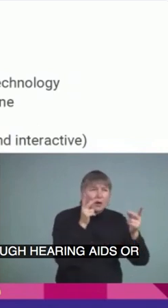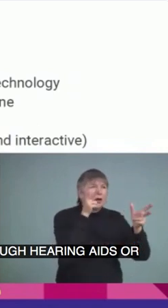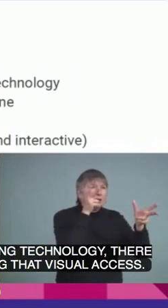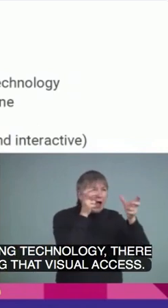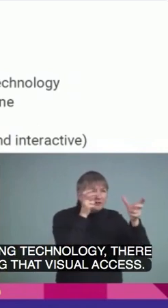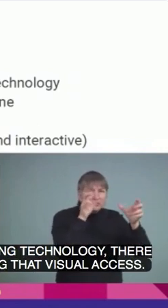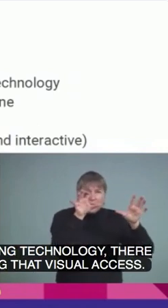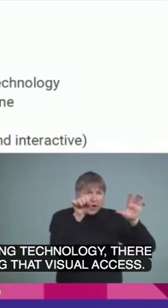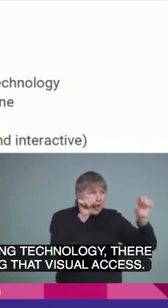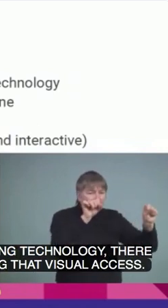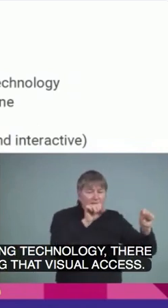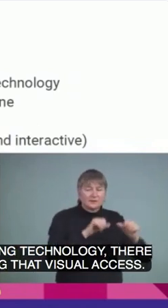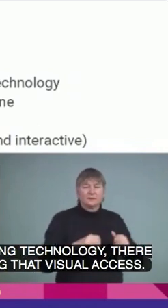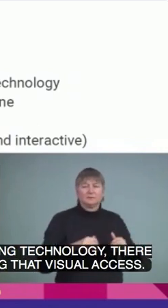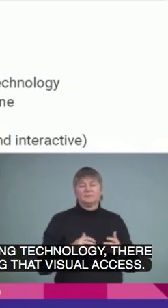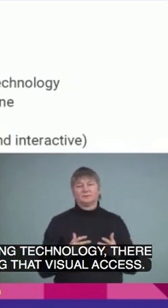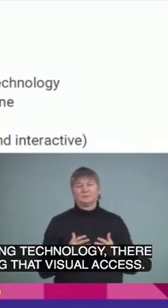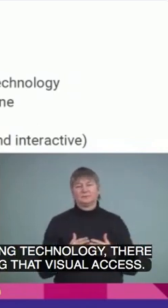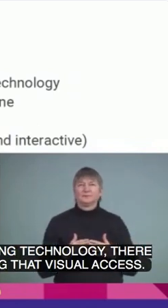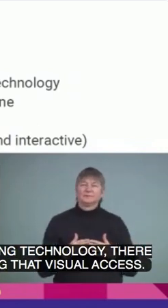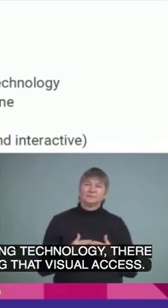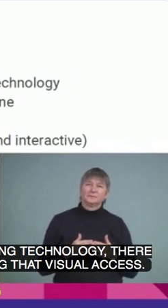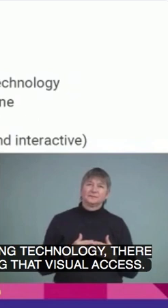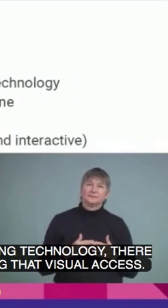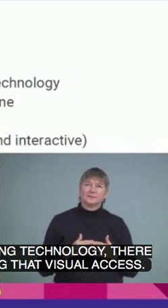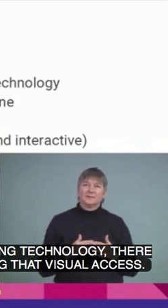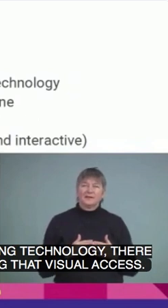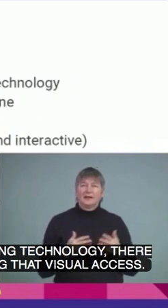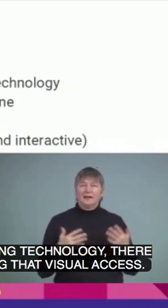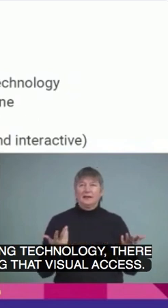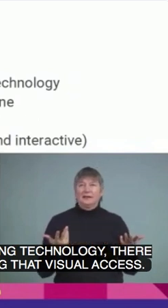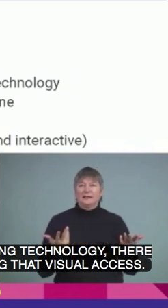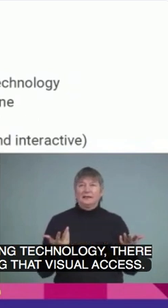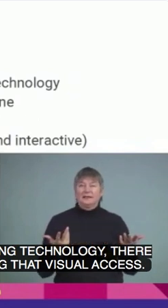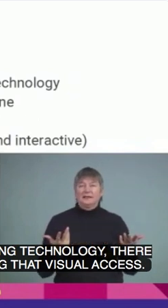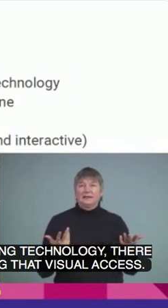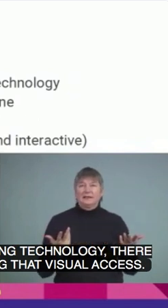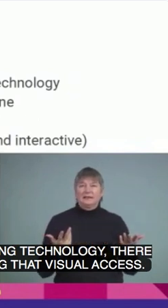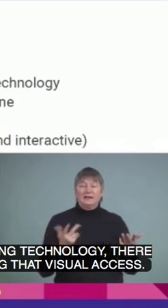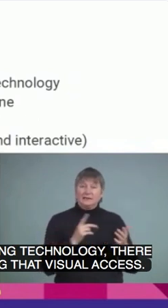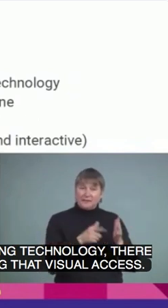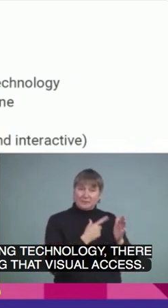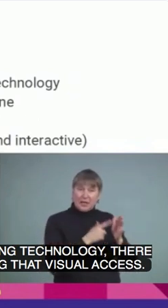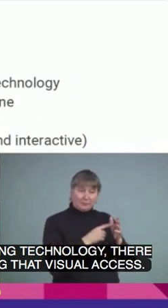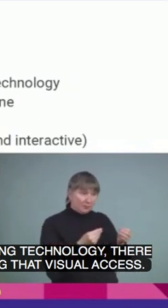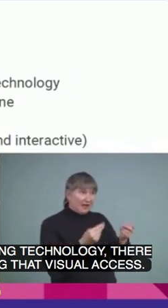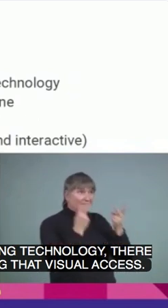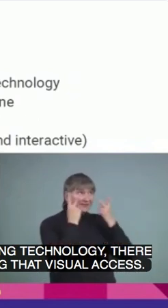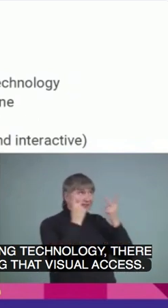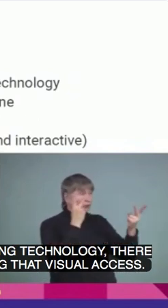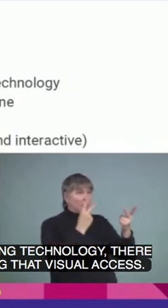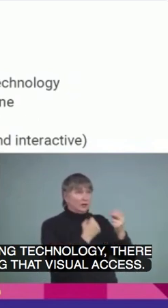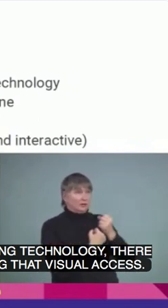It may seem as a visual support for learning or it can be